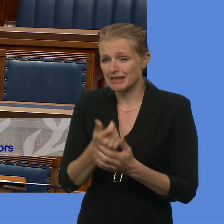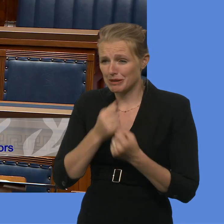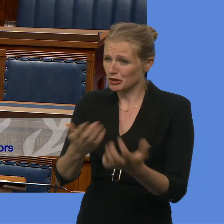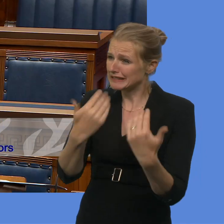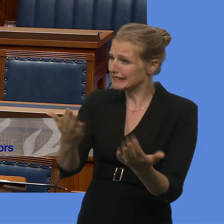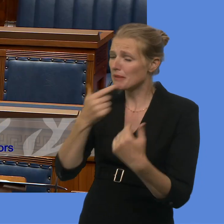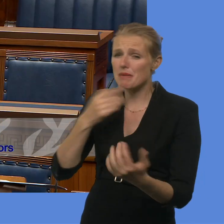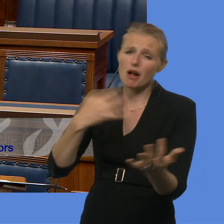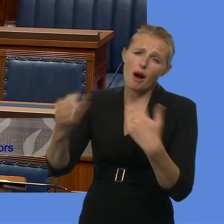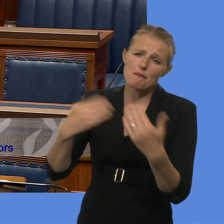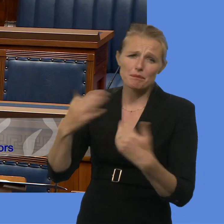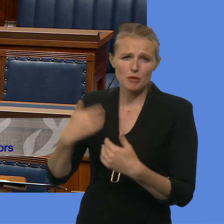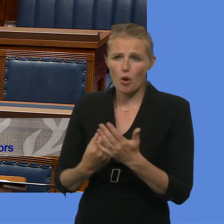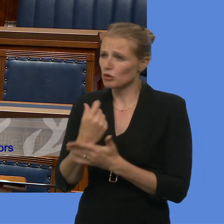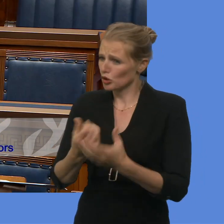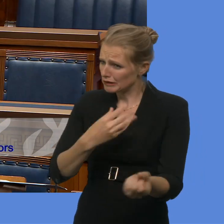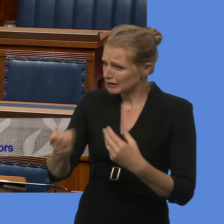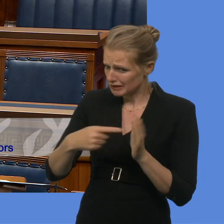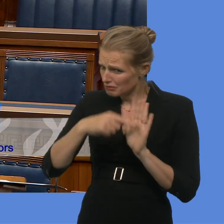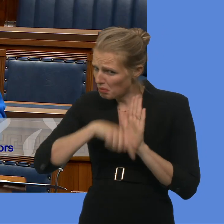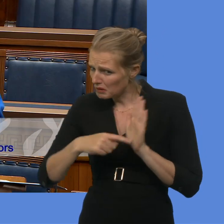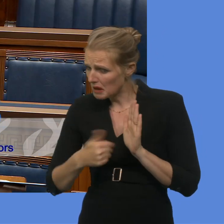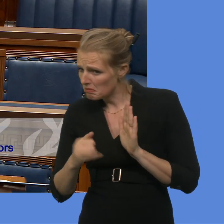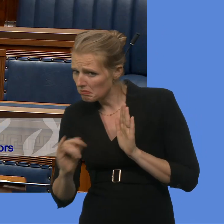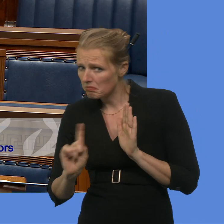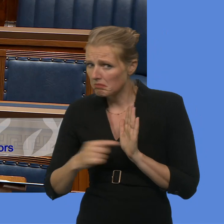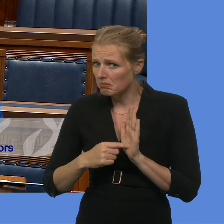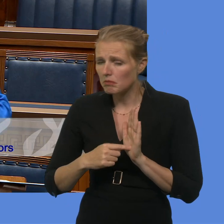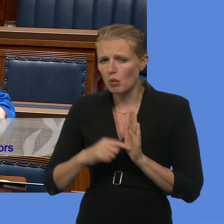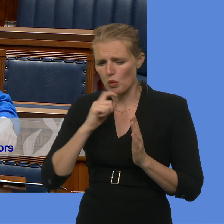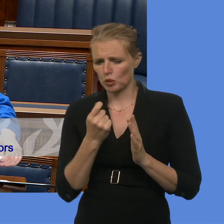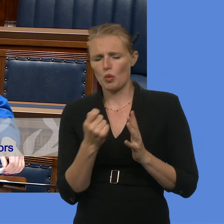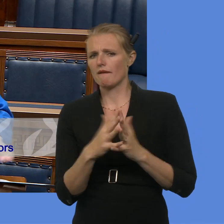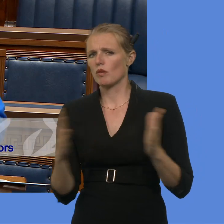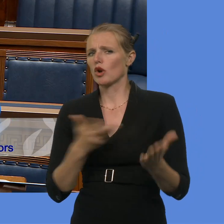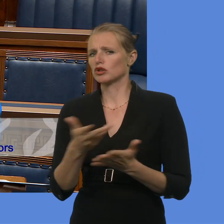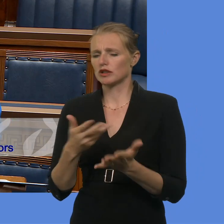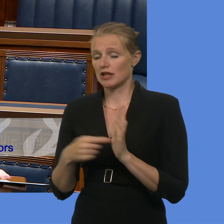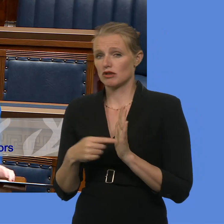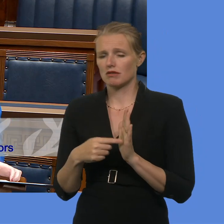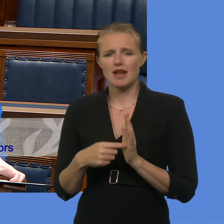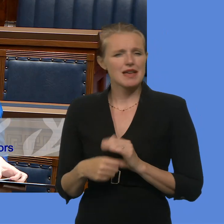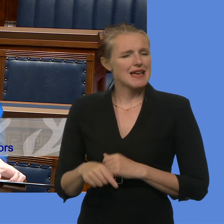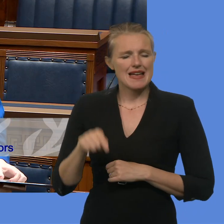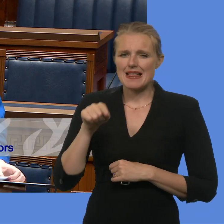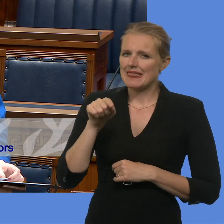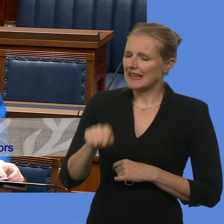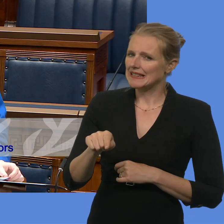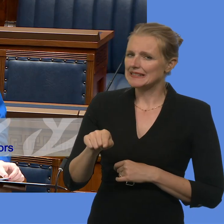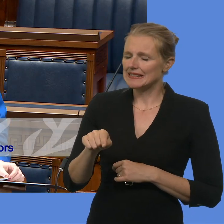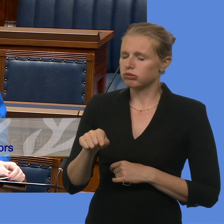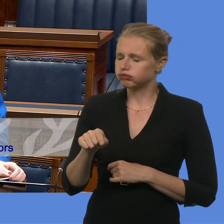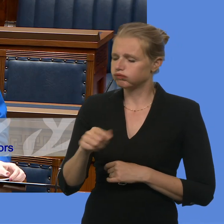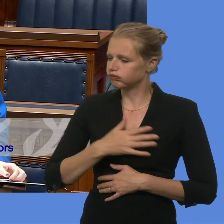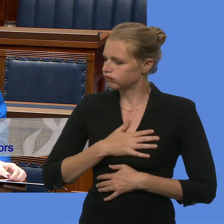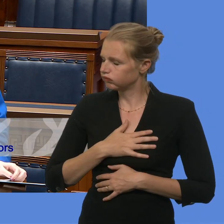possible will have the opportunity to contribute during the 12-week period. This remains one of the most difficult parts of our past, but we are